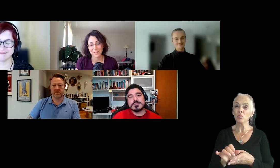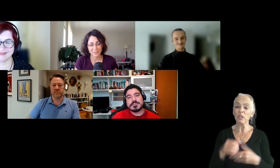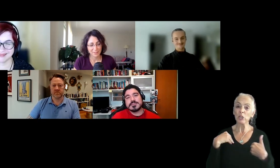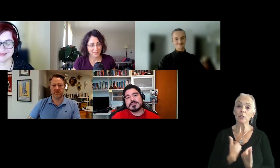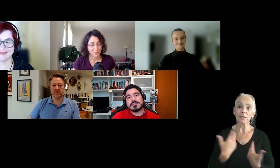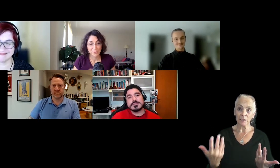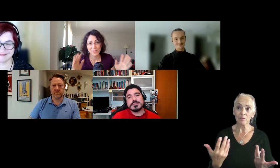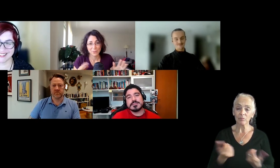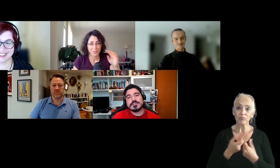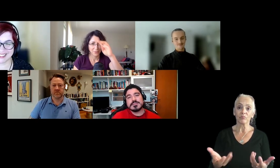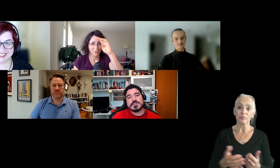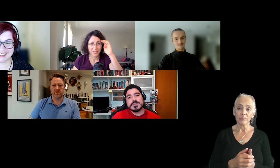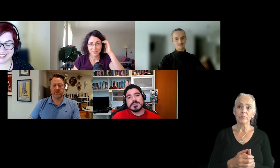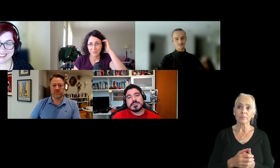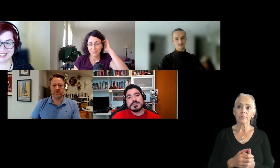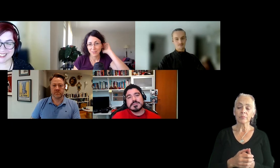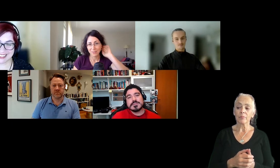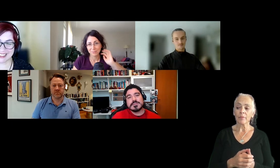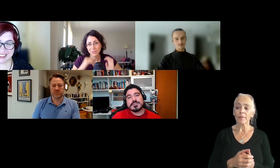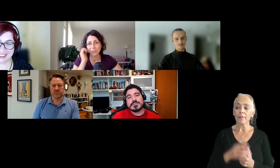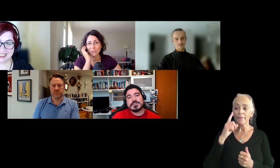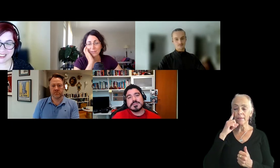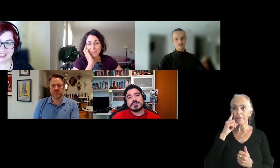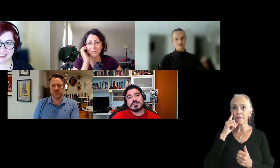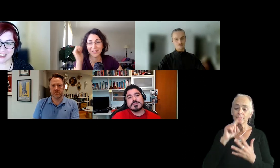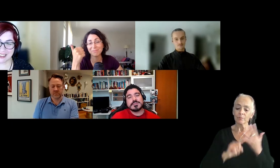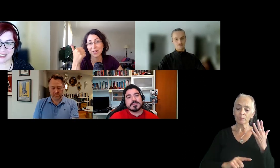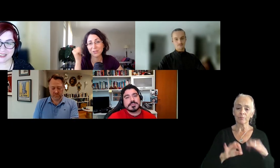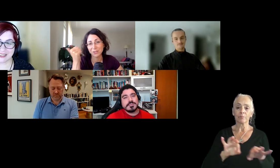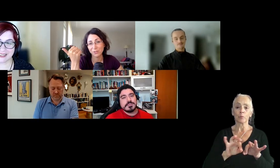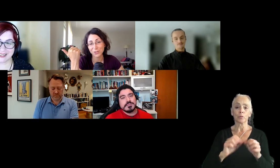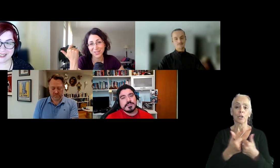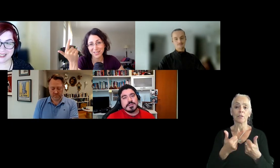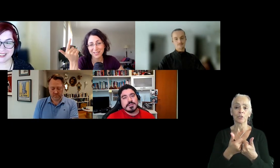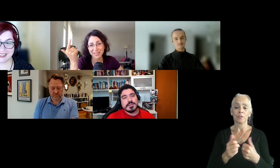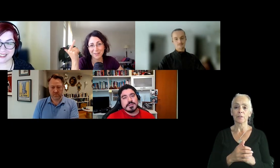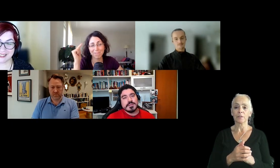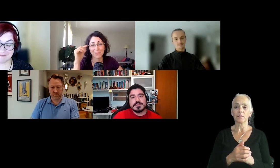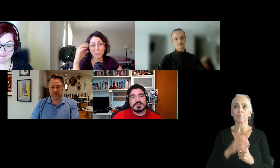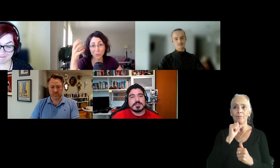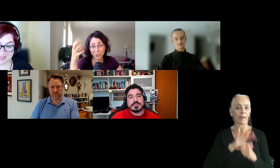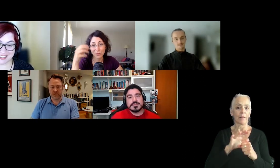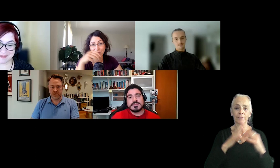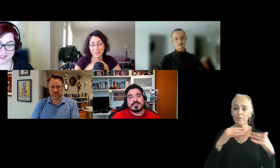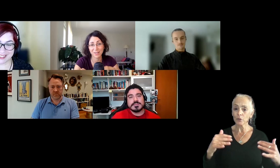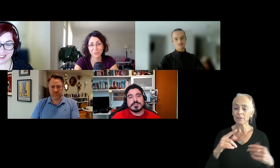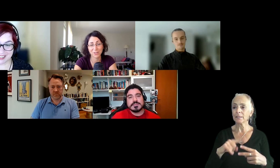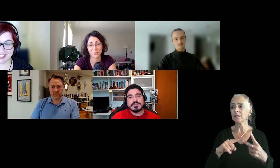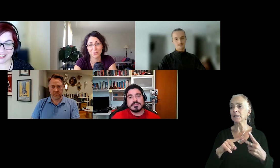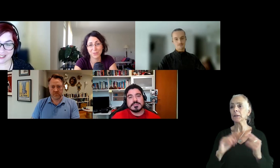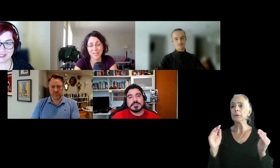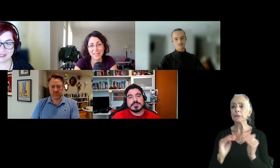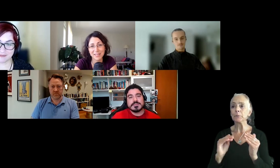So that, that's, that would be, would say the, the main, uh, challenges. So not, not good diversity, um, small circles. Yeah.